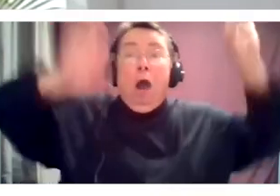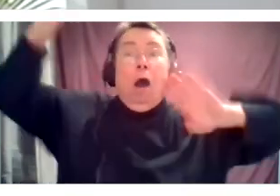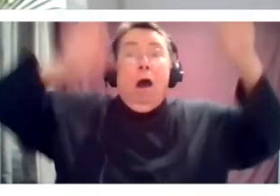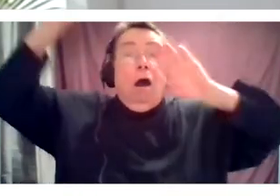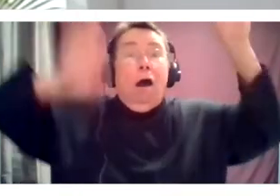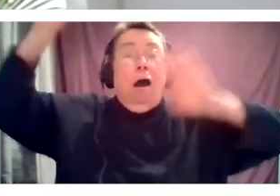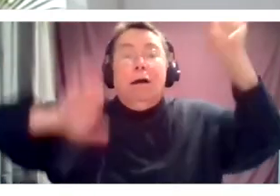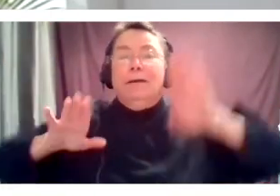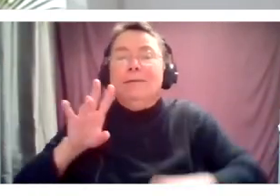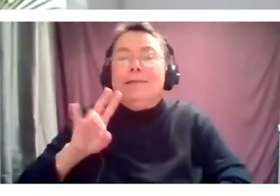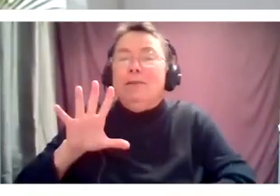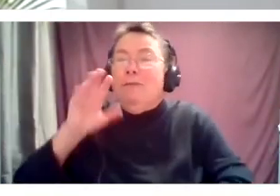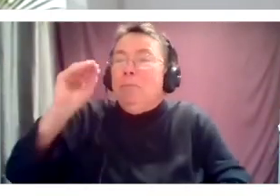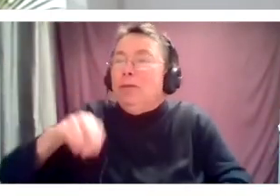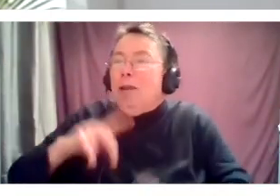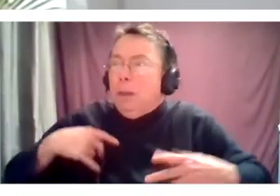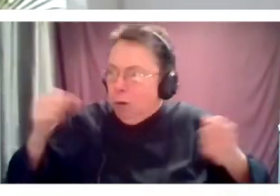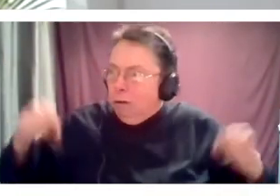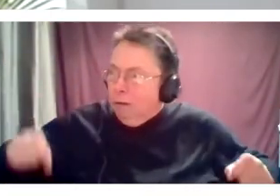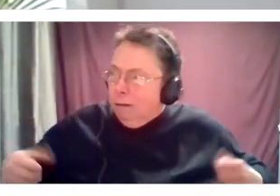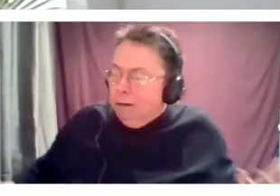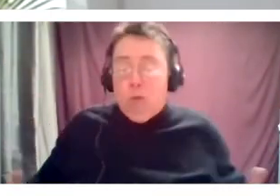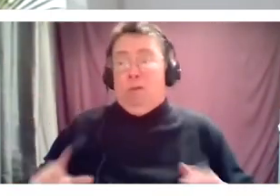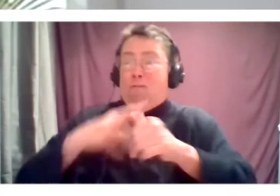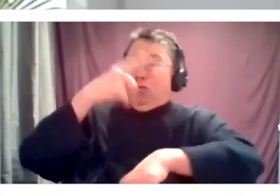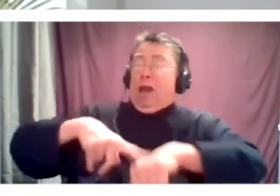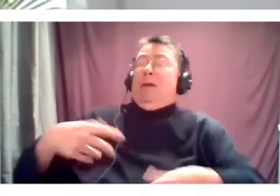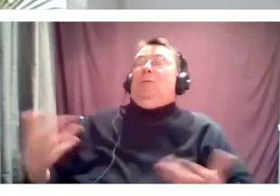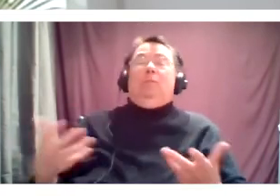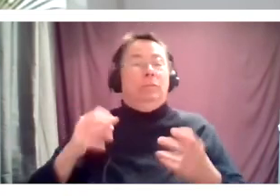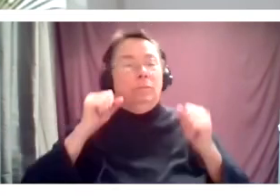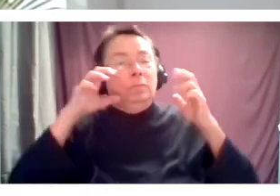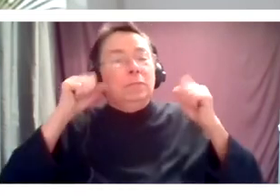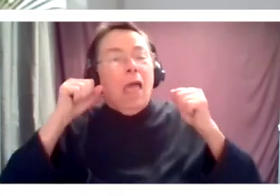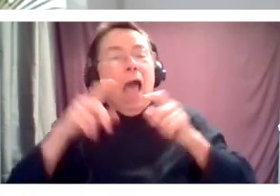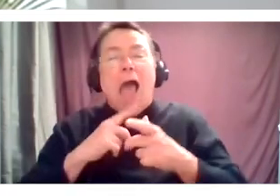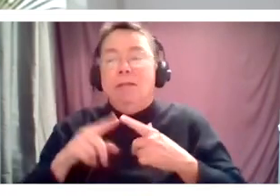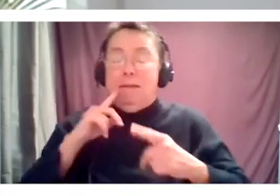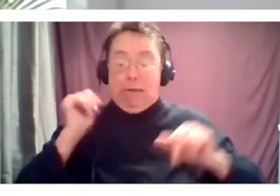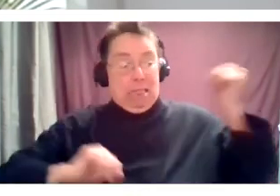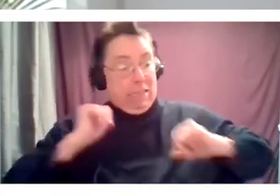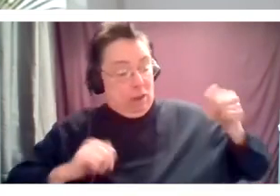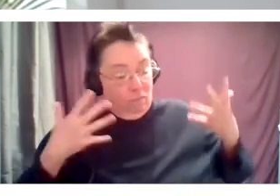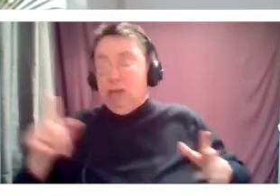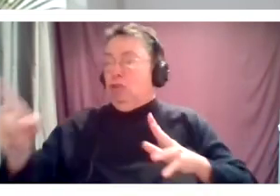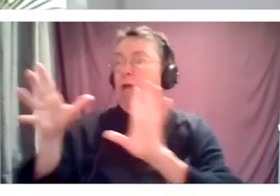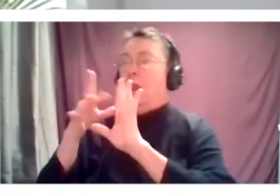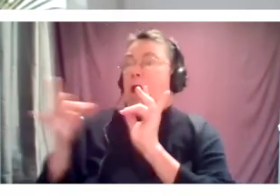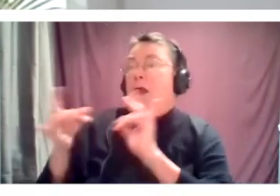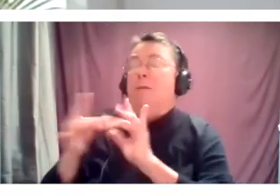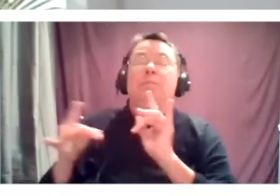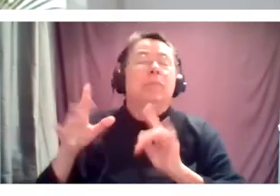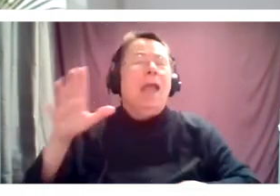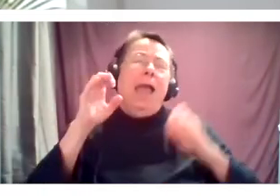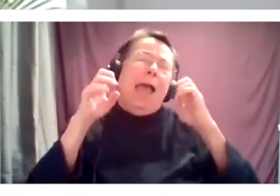of the hands go up, which is pretty amazing. And just to hear their reaction and their voices. And I won't speak to the education classes. I'll let Jerry